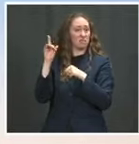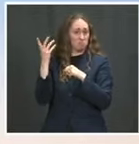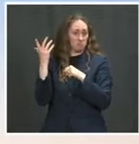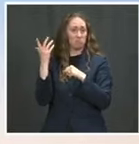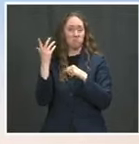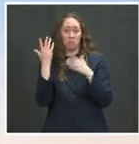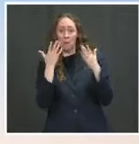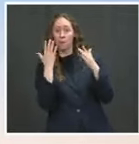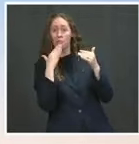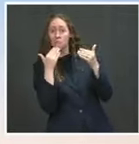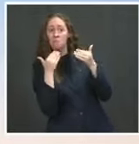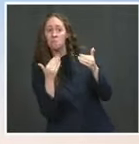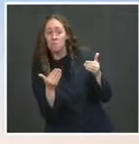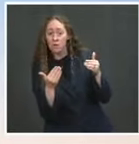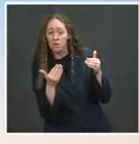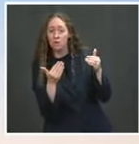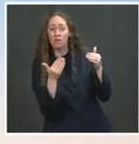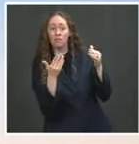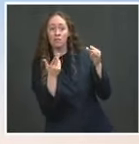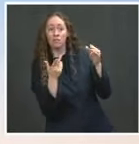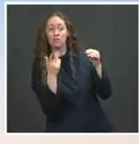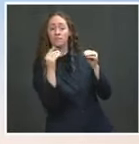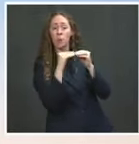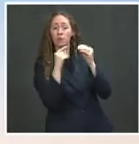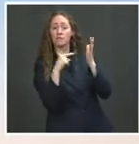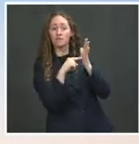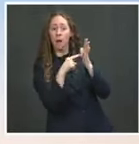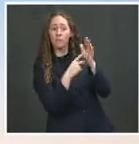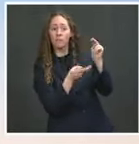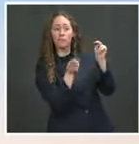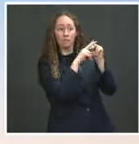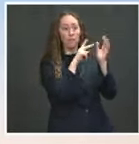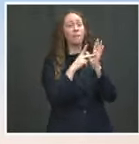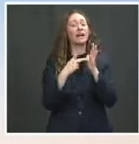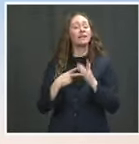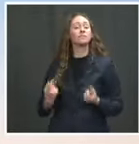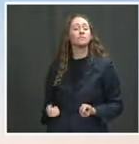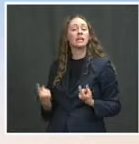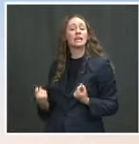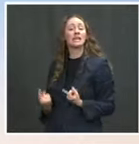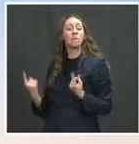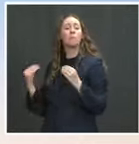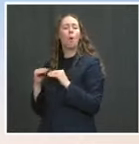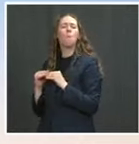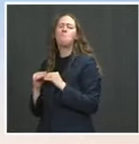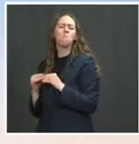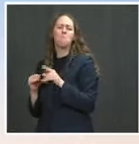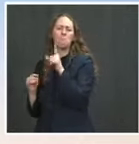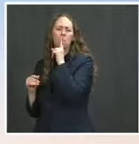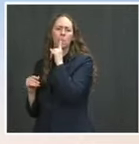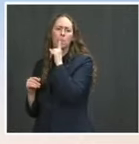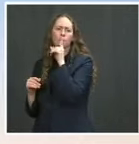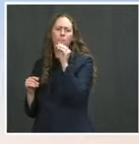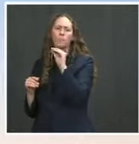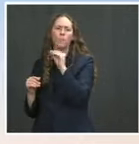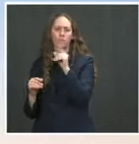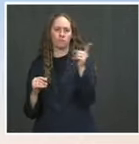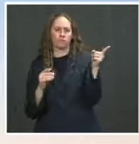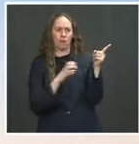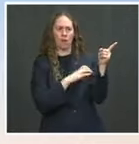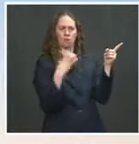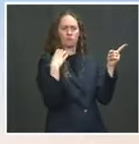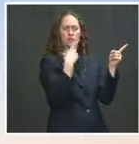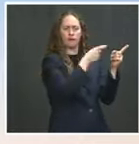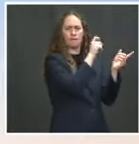it merely allows Treasury to meet obligations that Congresses have already approved. So that's what our focus is on and we certainly expect them to